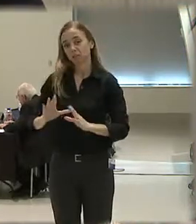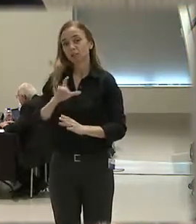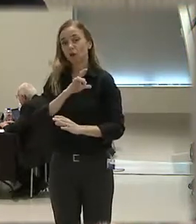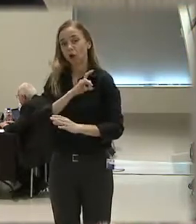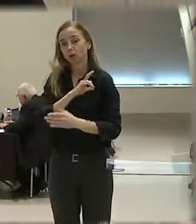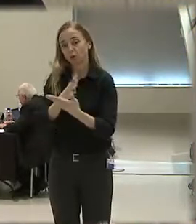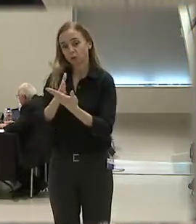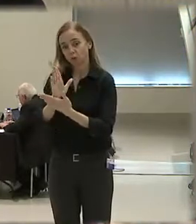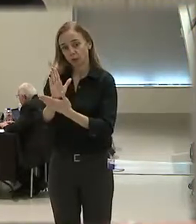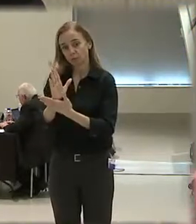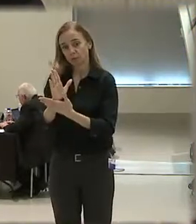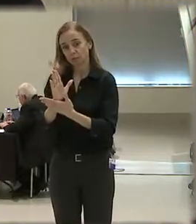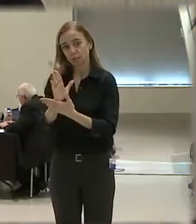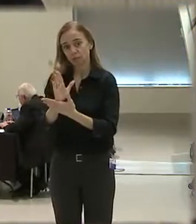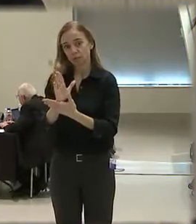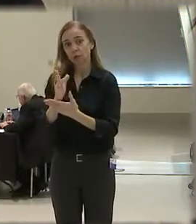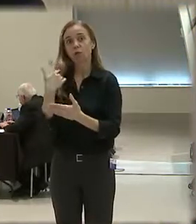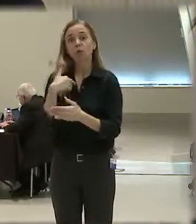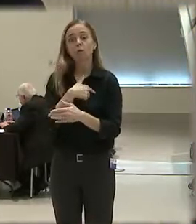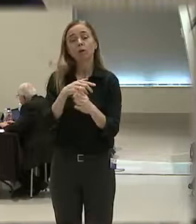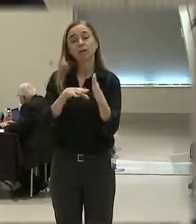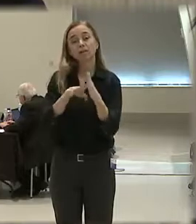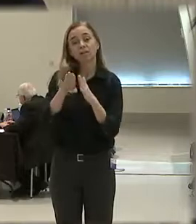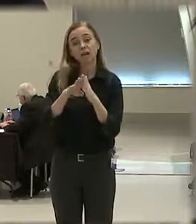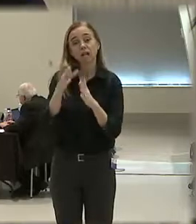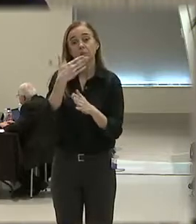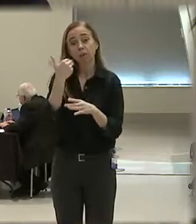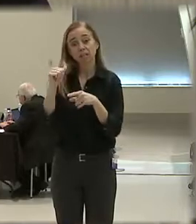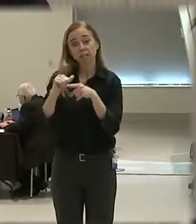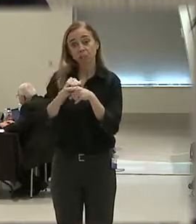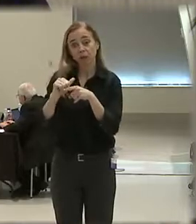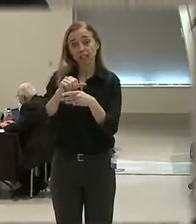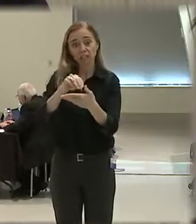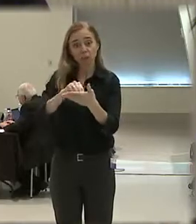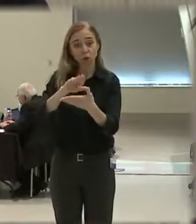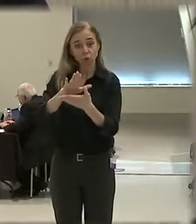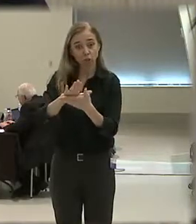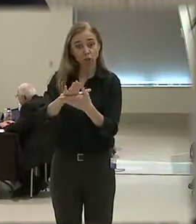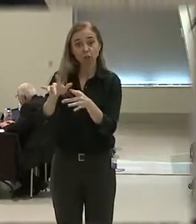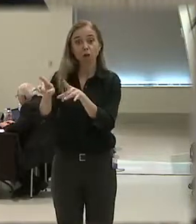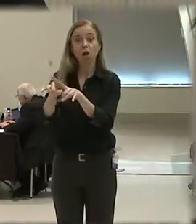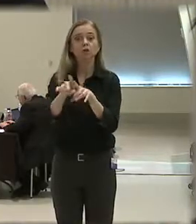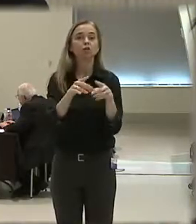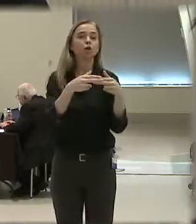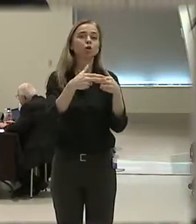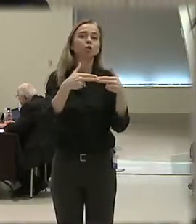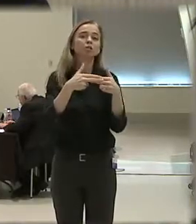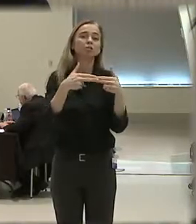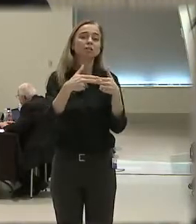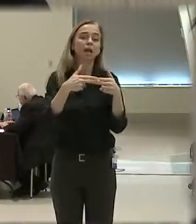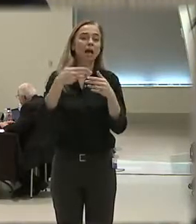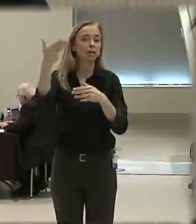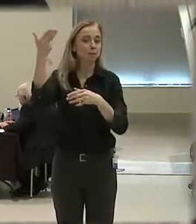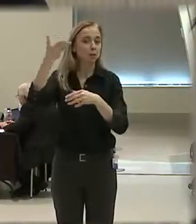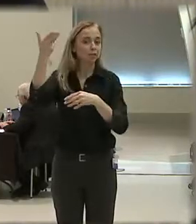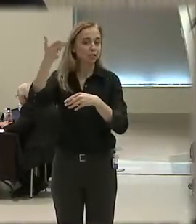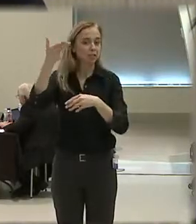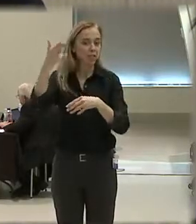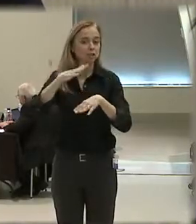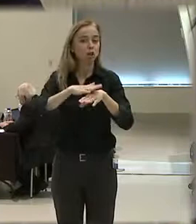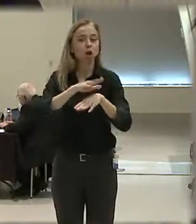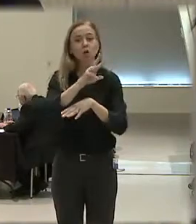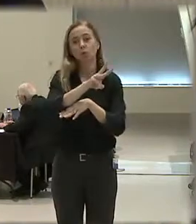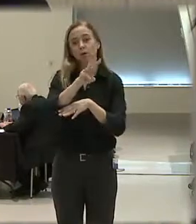In fact, we went as far as to develop a best practice document, along with a slide presentation and a one-hour webinar that is available on our